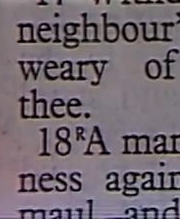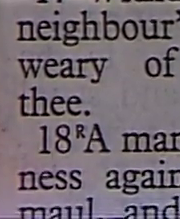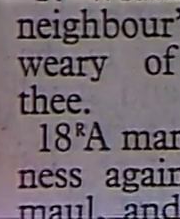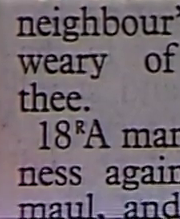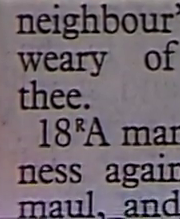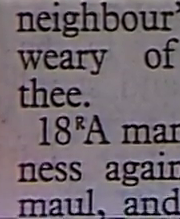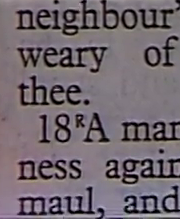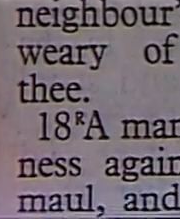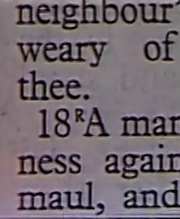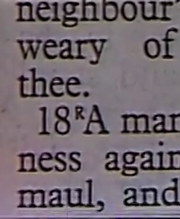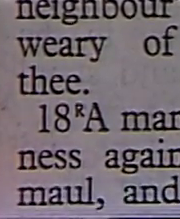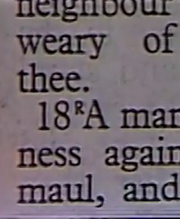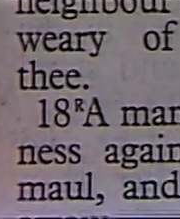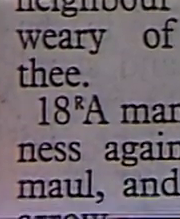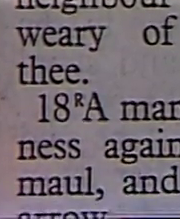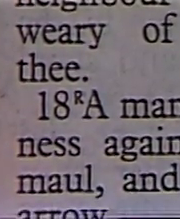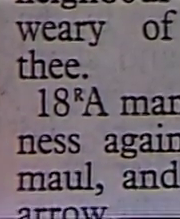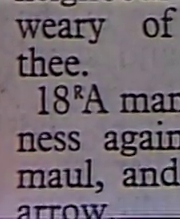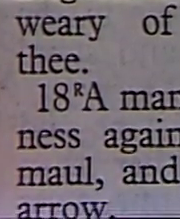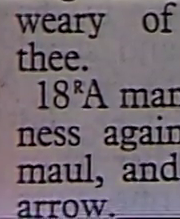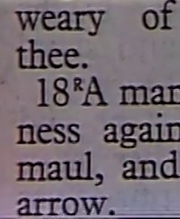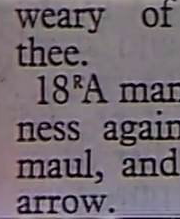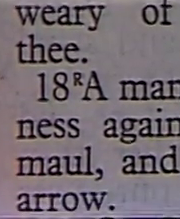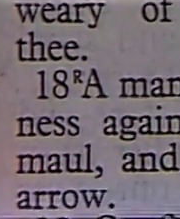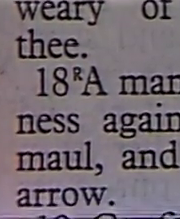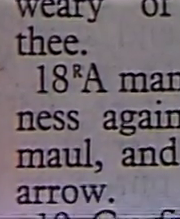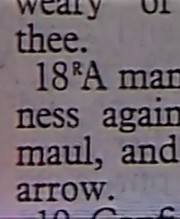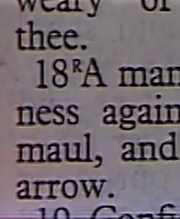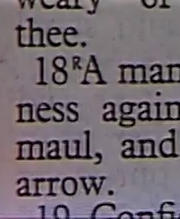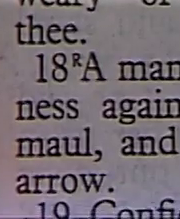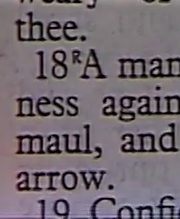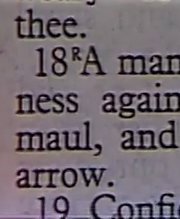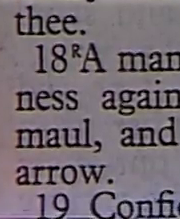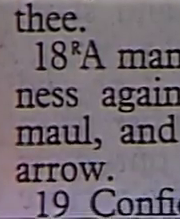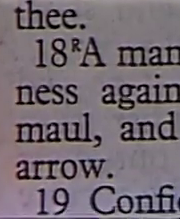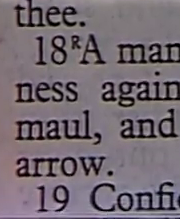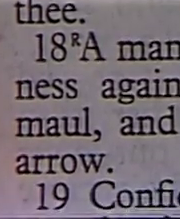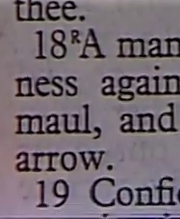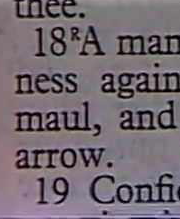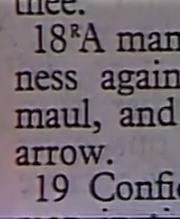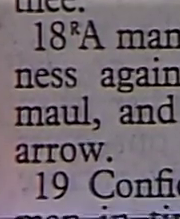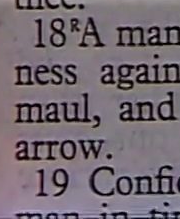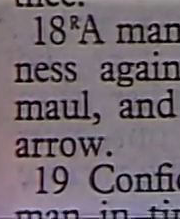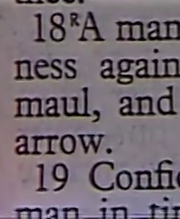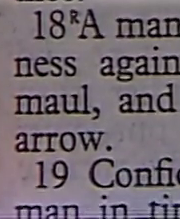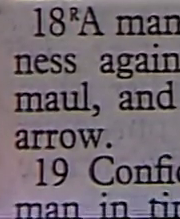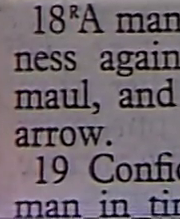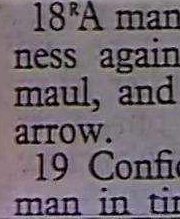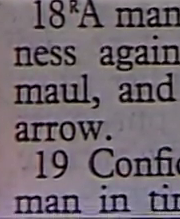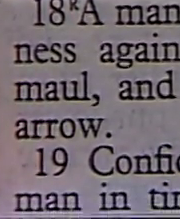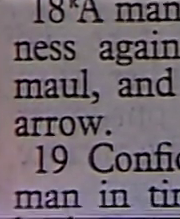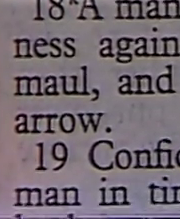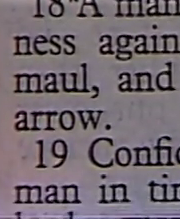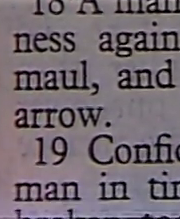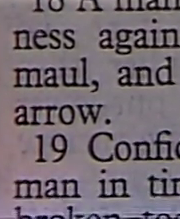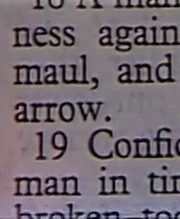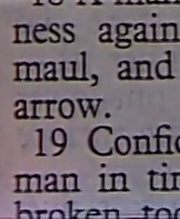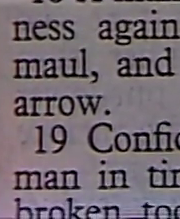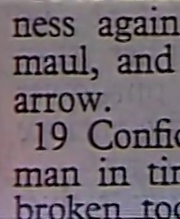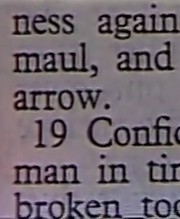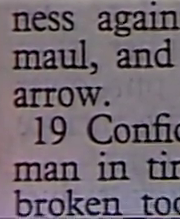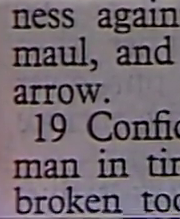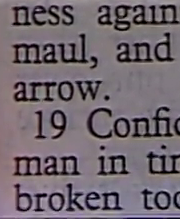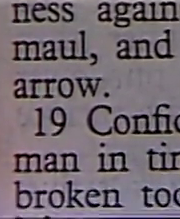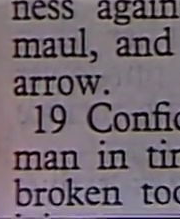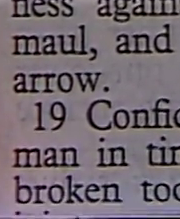filled therewith and vomit it Withdraw thy foot from thy neighbor's house Lest he be weary of thee and